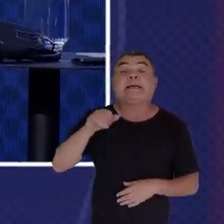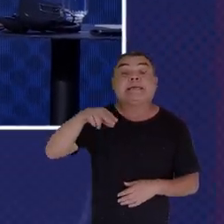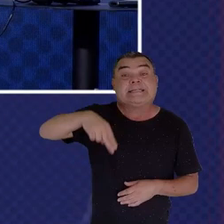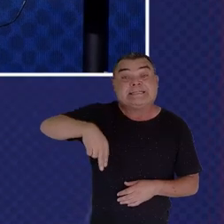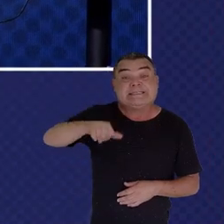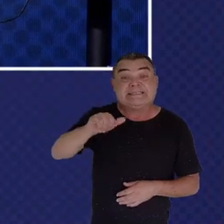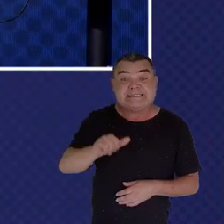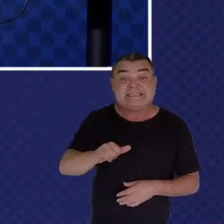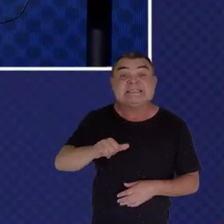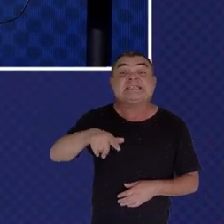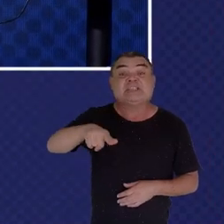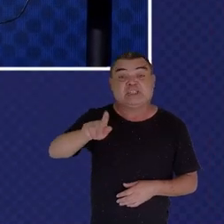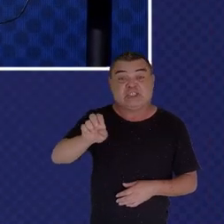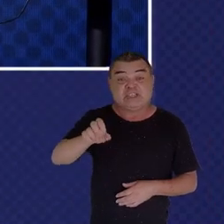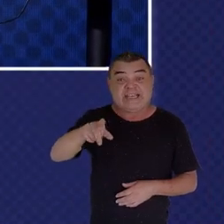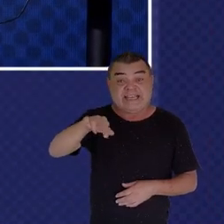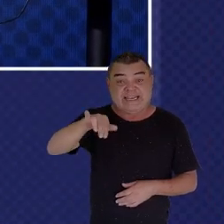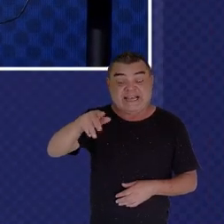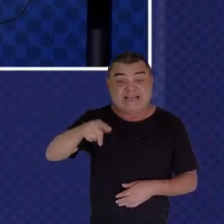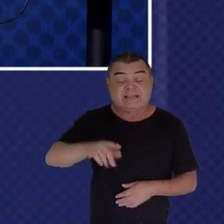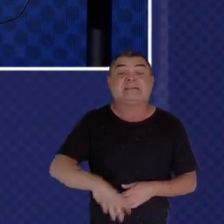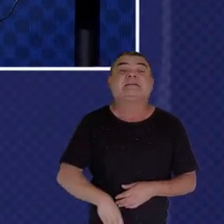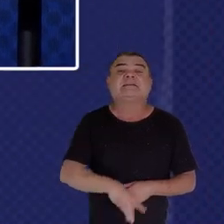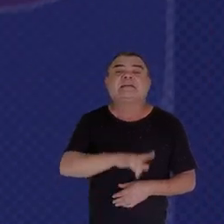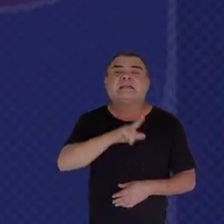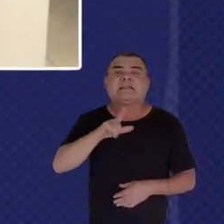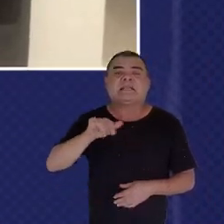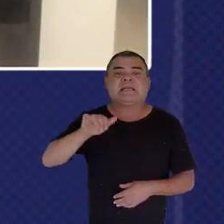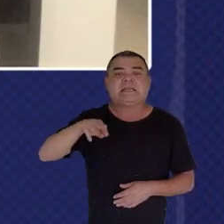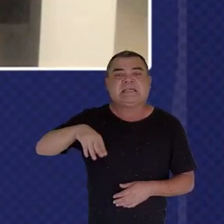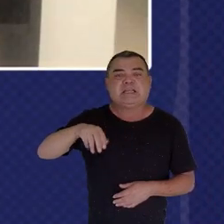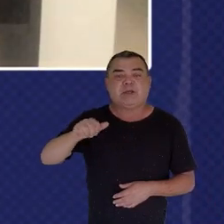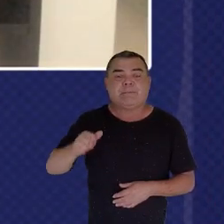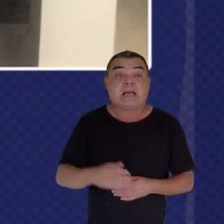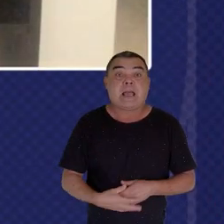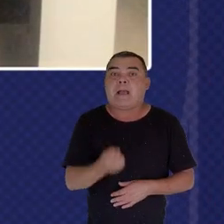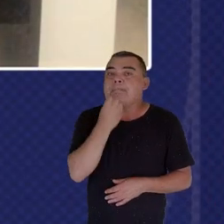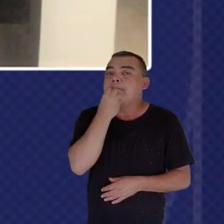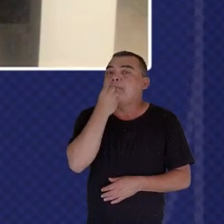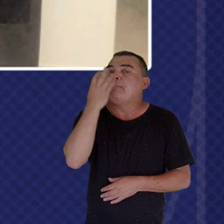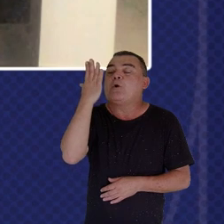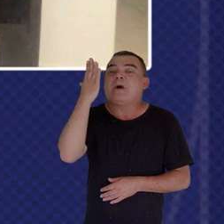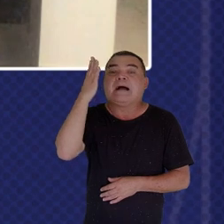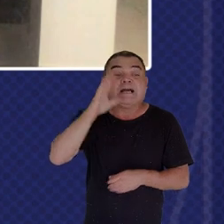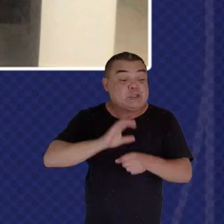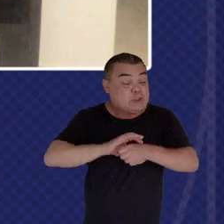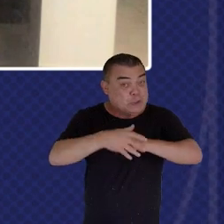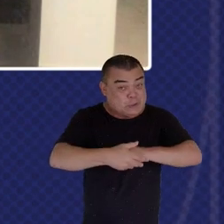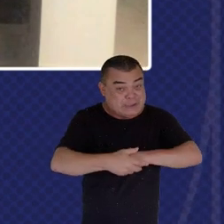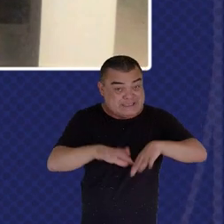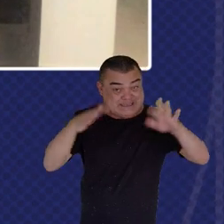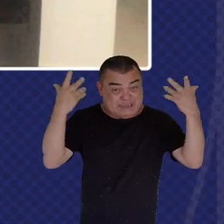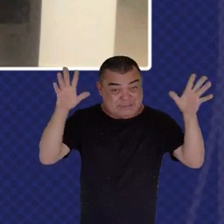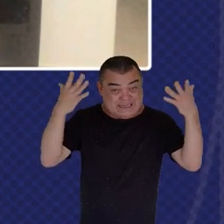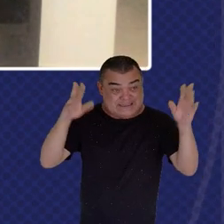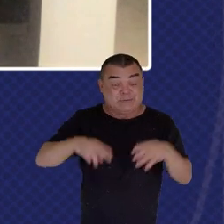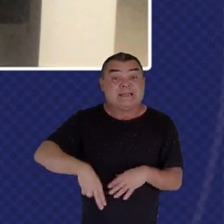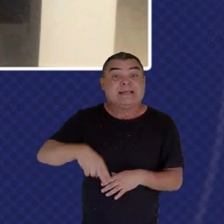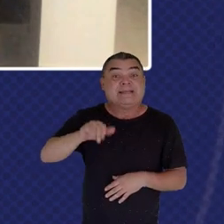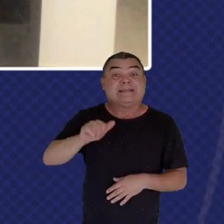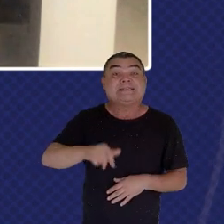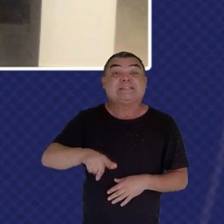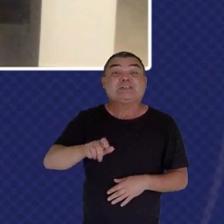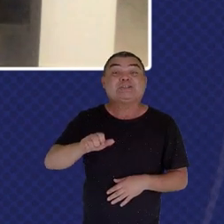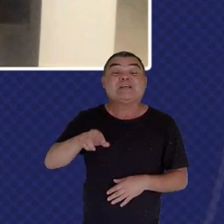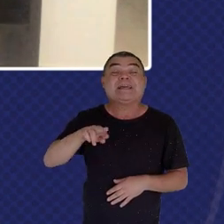Hello And good evening Greetings from Abuja Nigeria Good morning